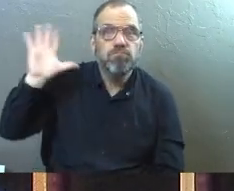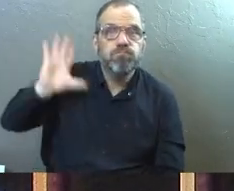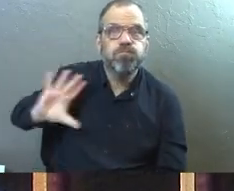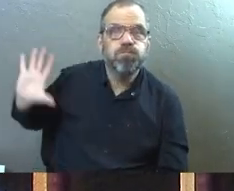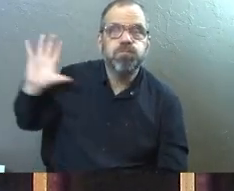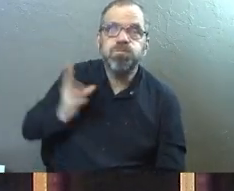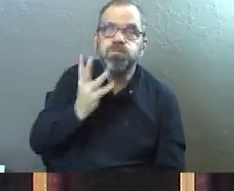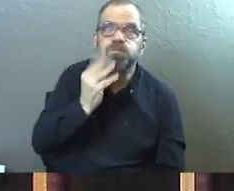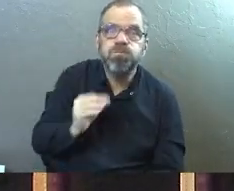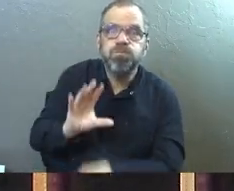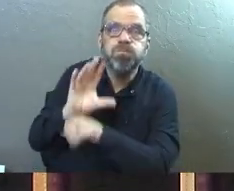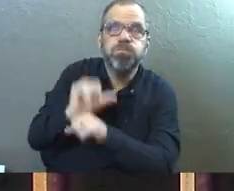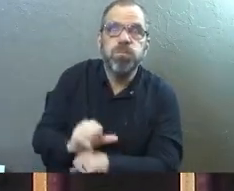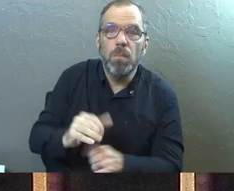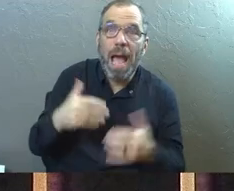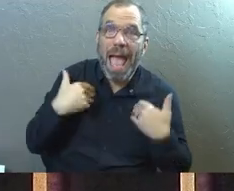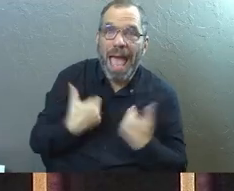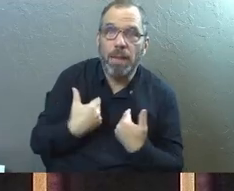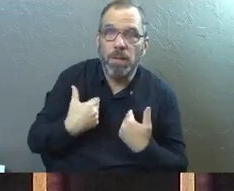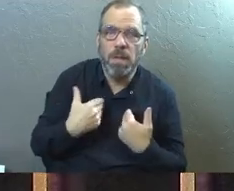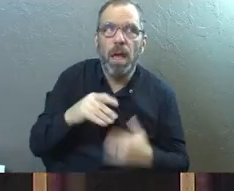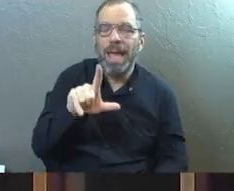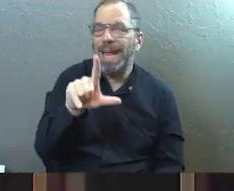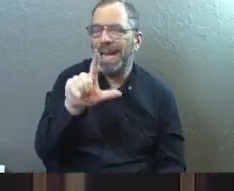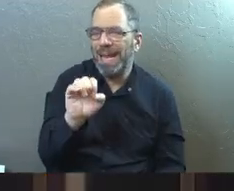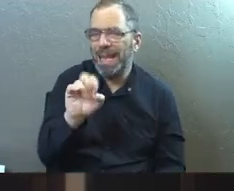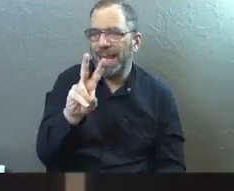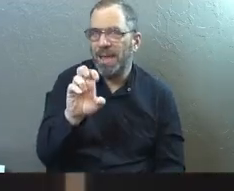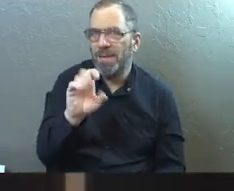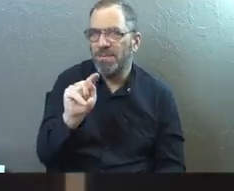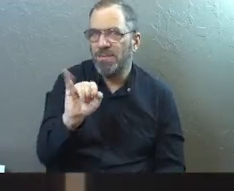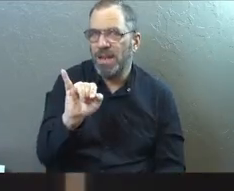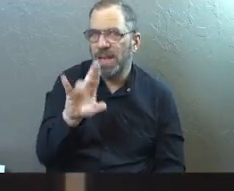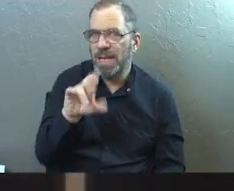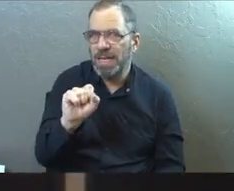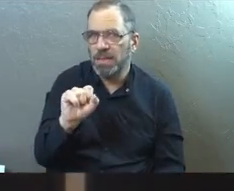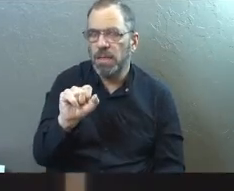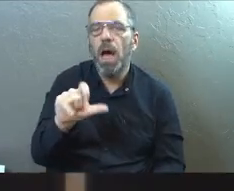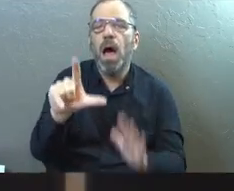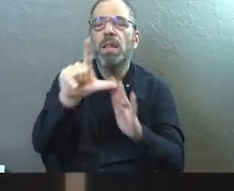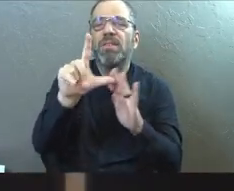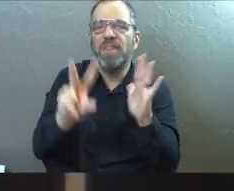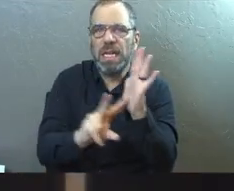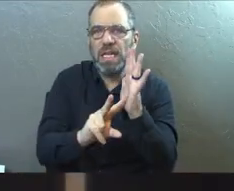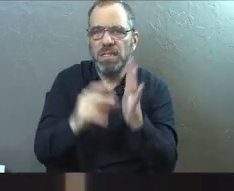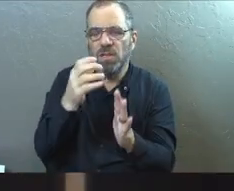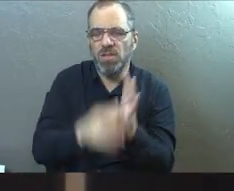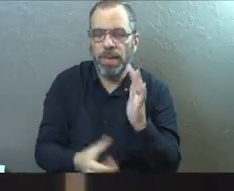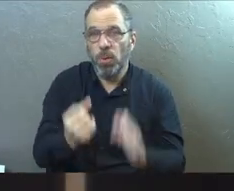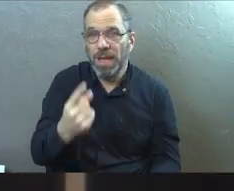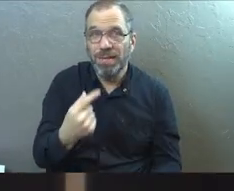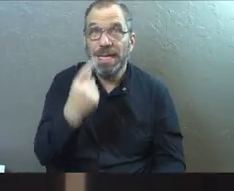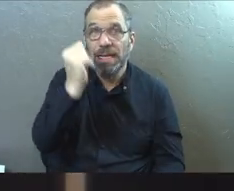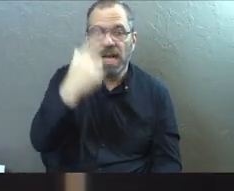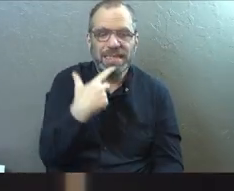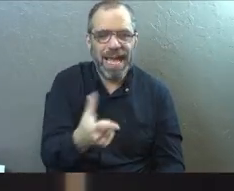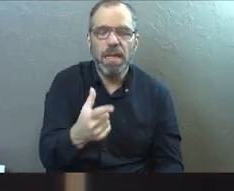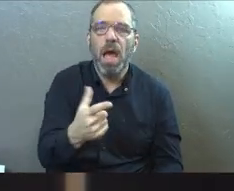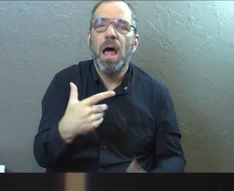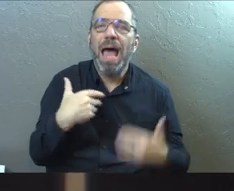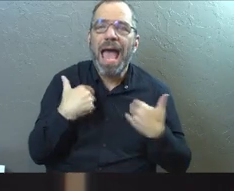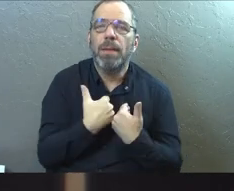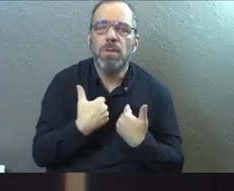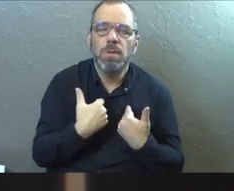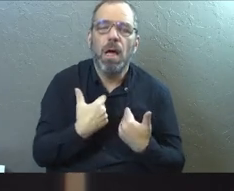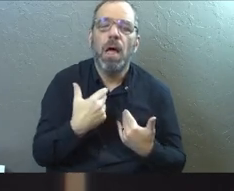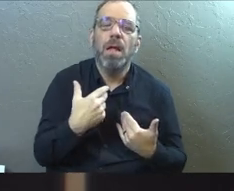Jewish law stated that there were animals, if you look back to Leviticus 11, there were animals that God said were unclean. They were not